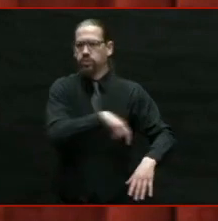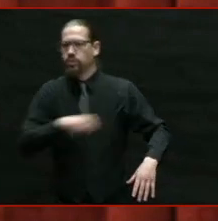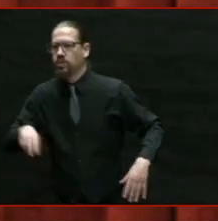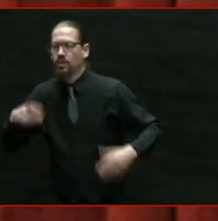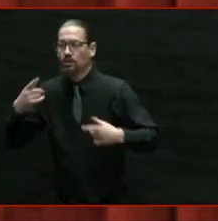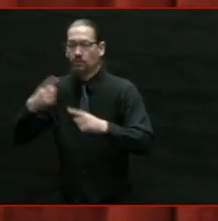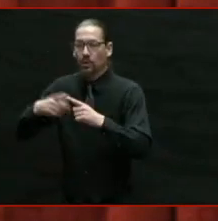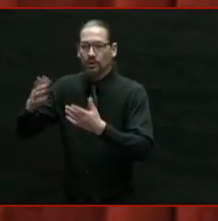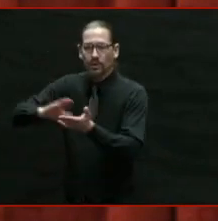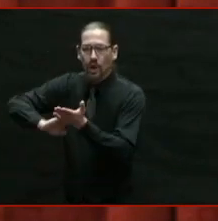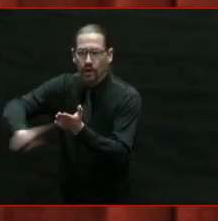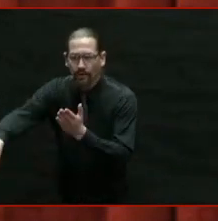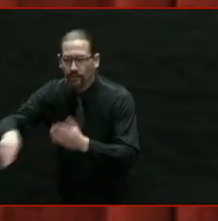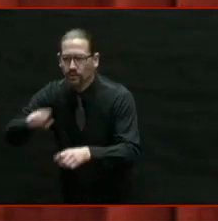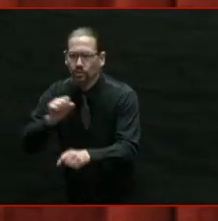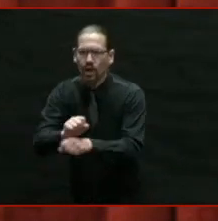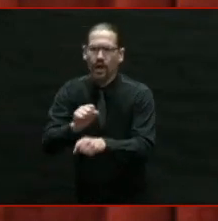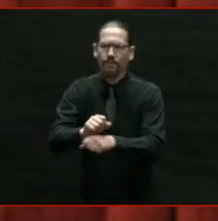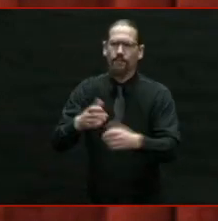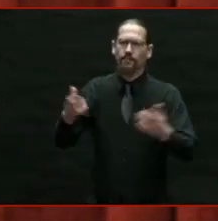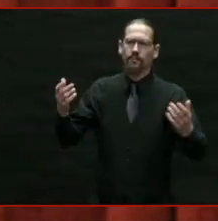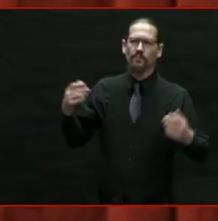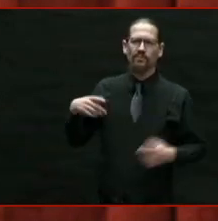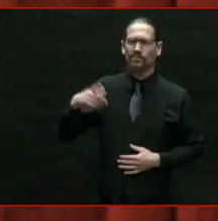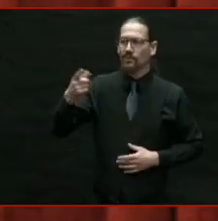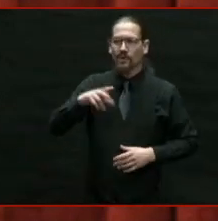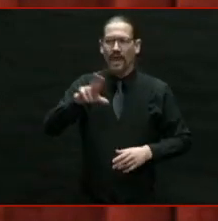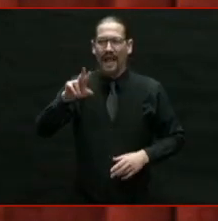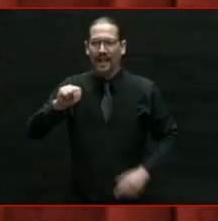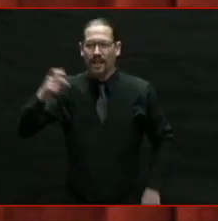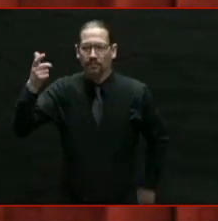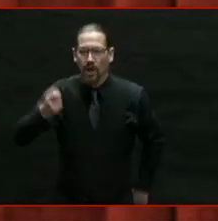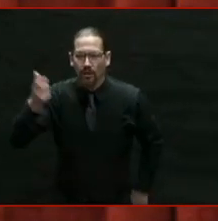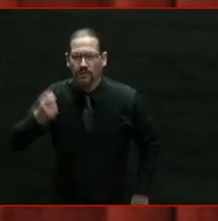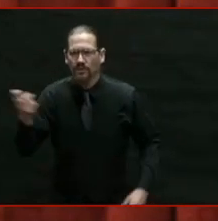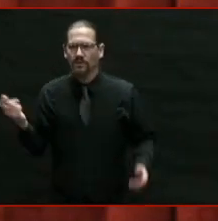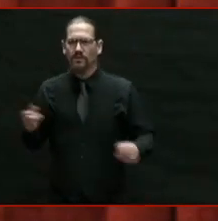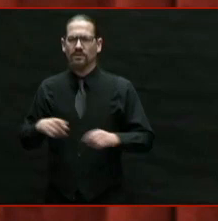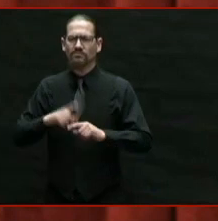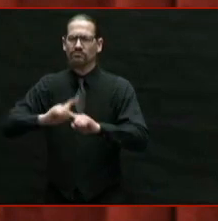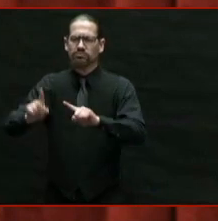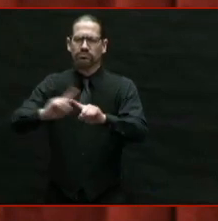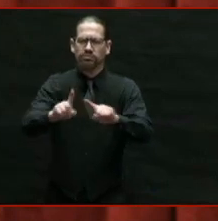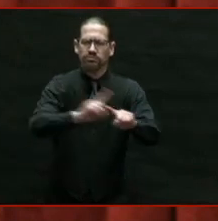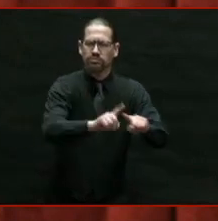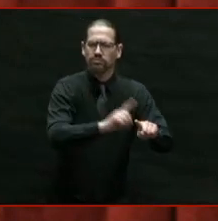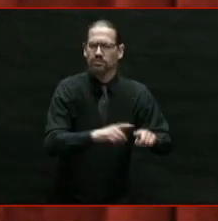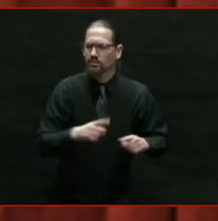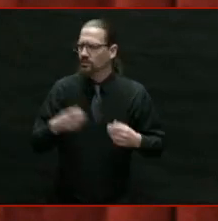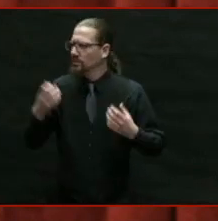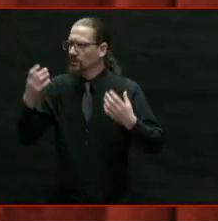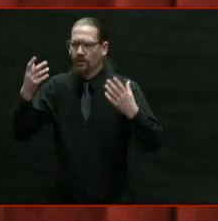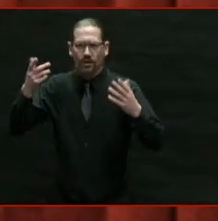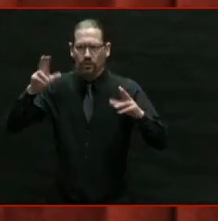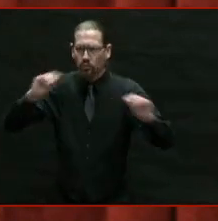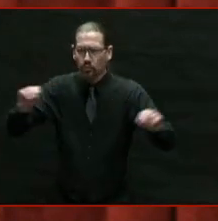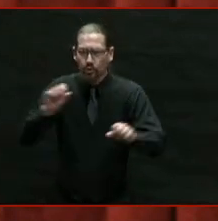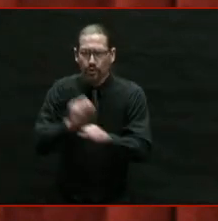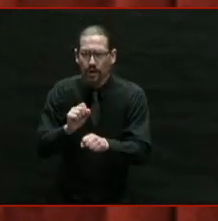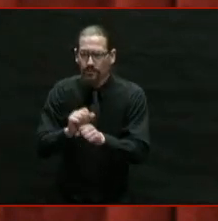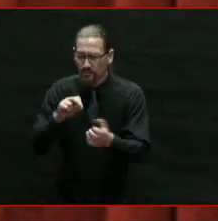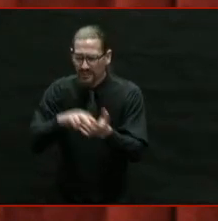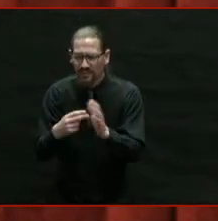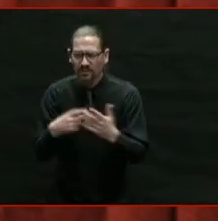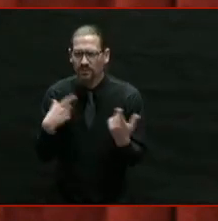survive on their unemployment insurance checks, wondering whether they'd get their job back. And if they would, when would